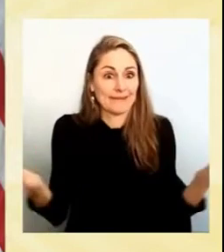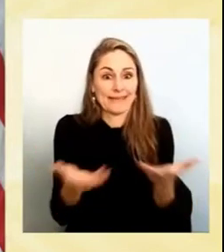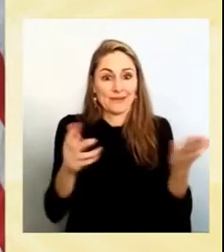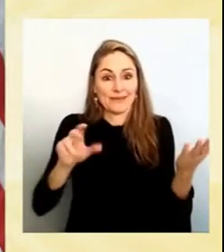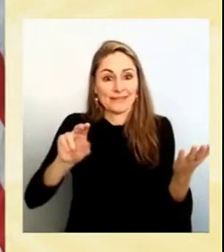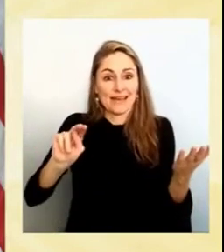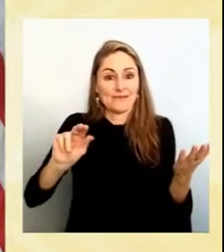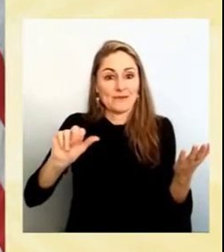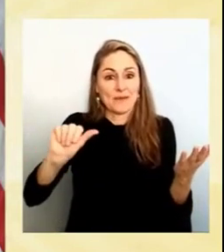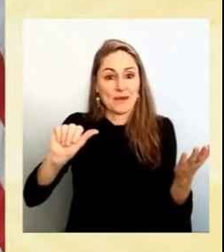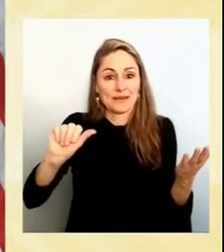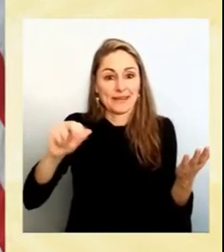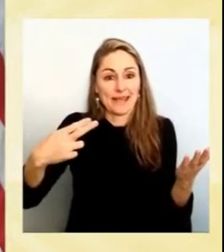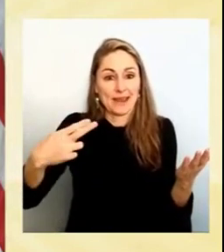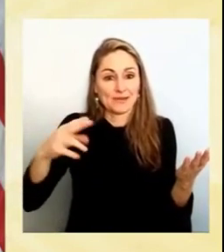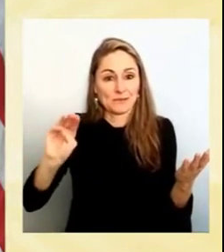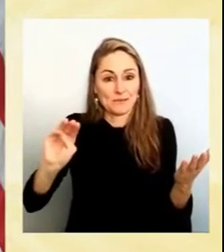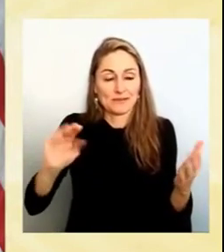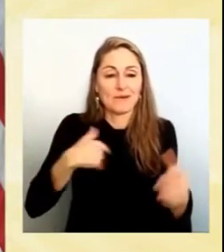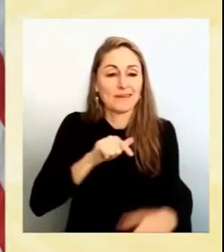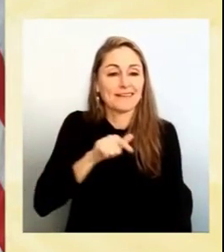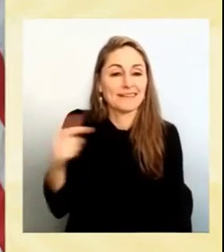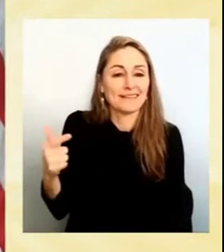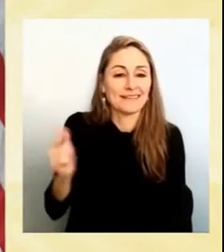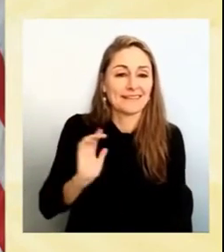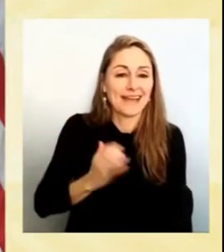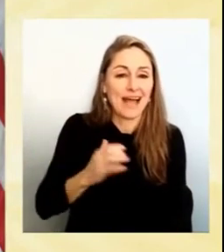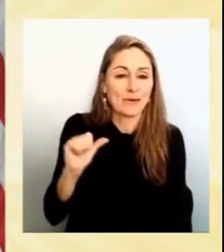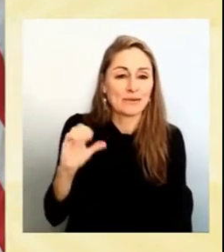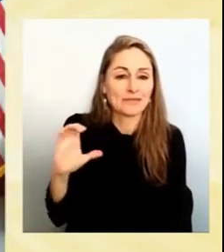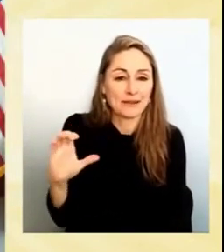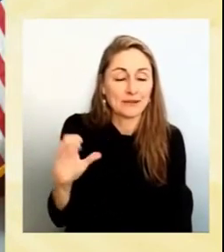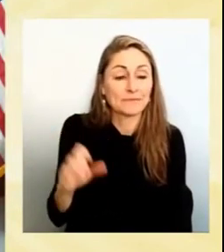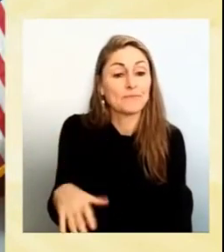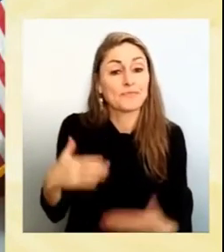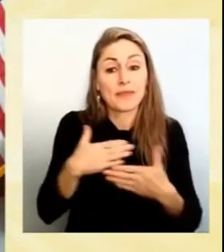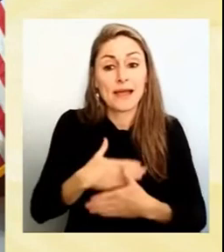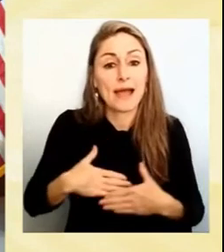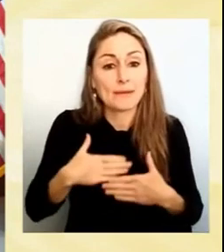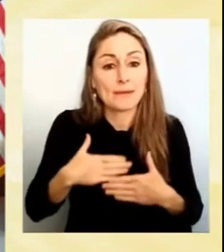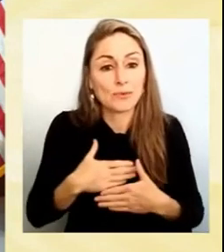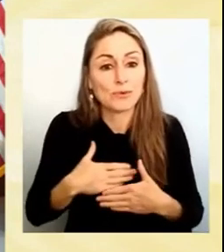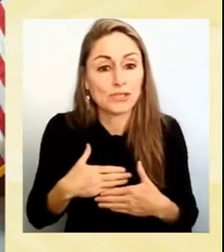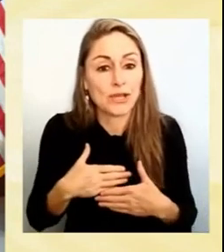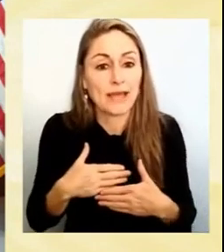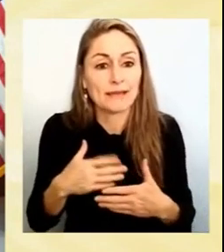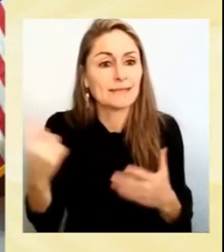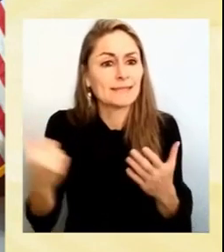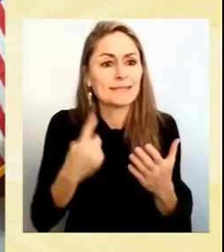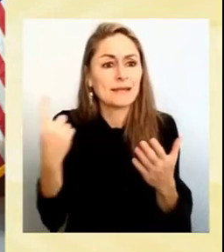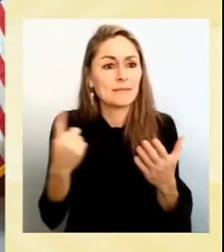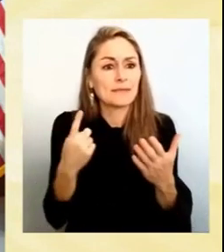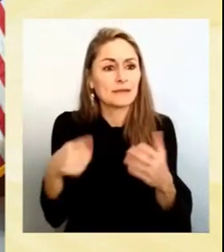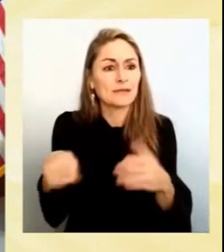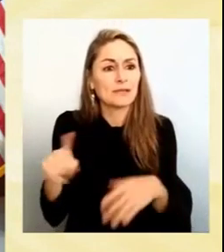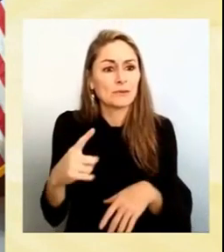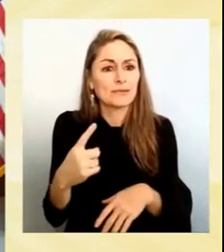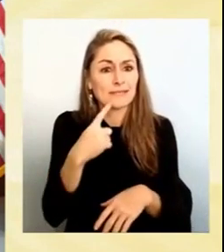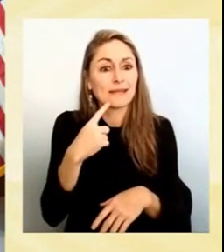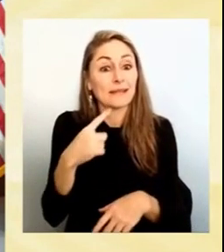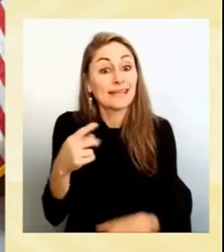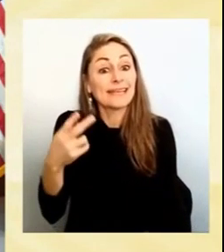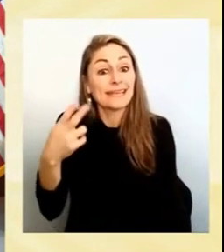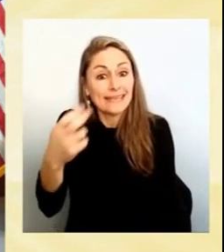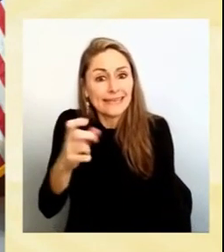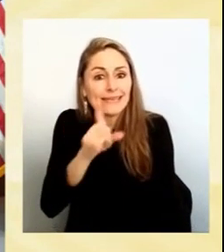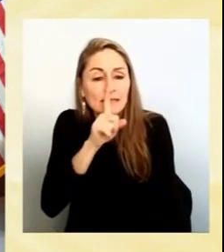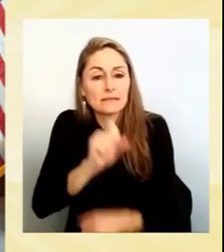We'll now turn it over to our secretary, and I appreciate something you all said. He is inclusive, and it